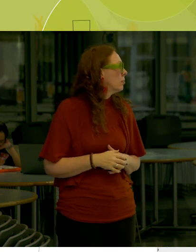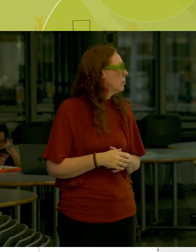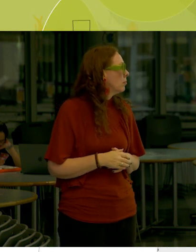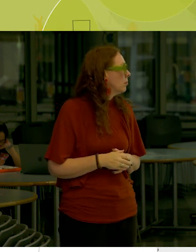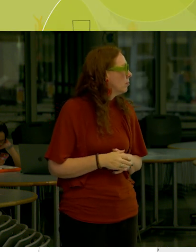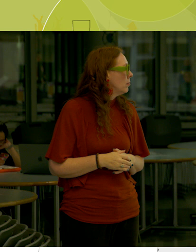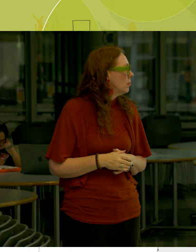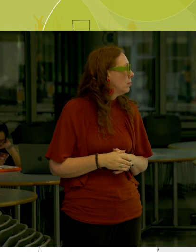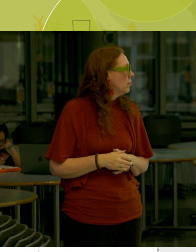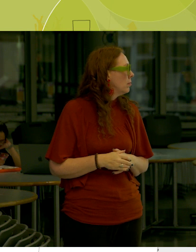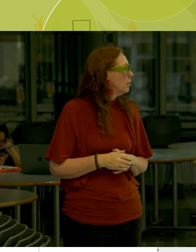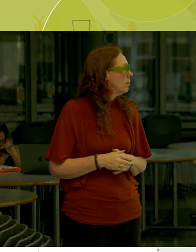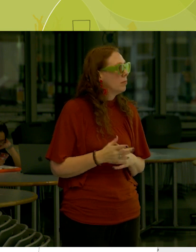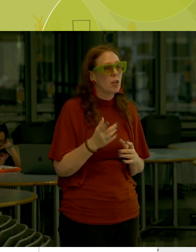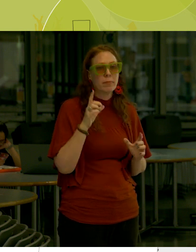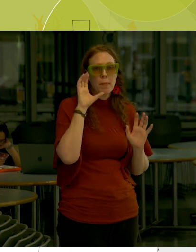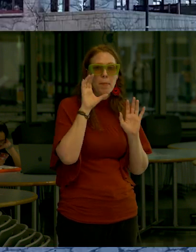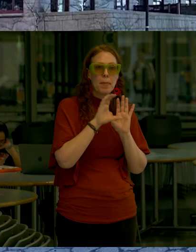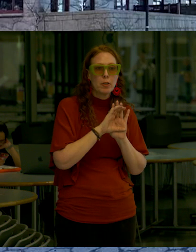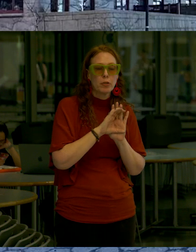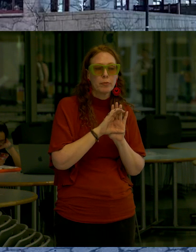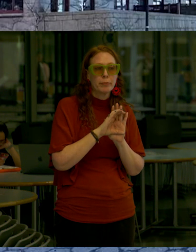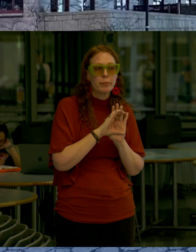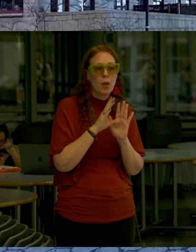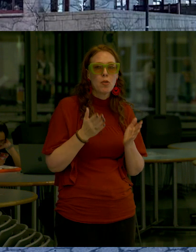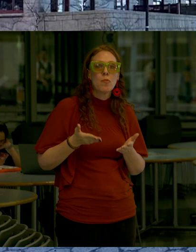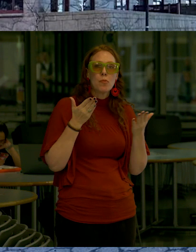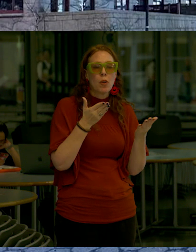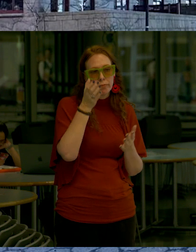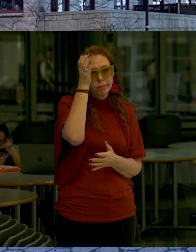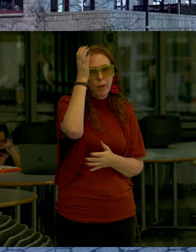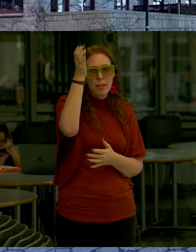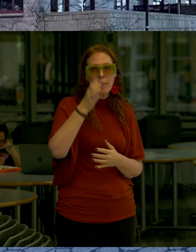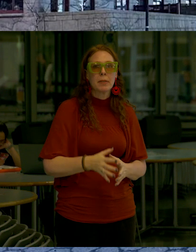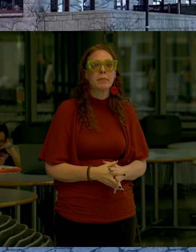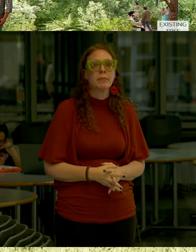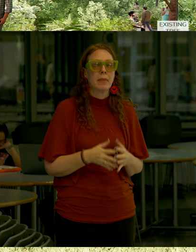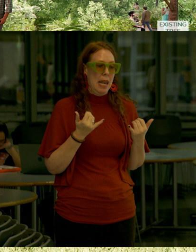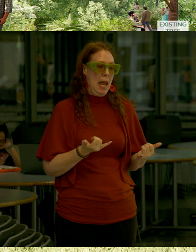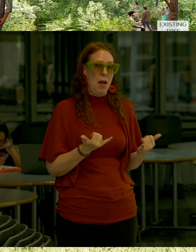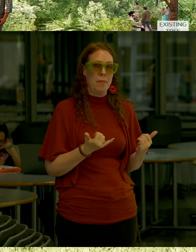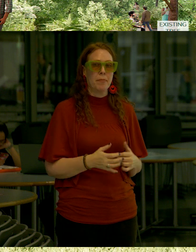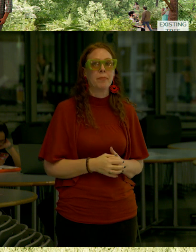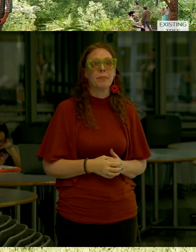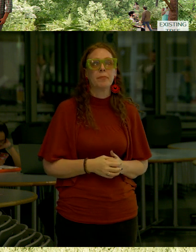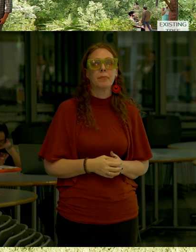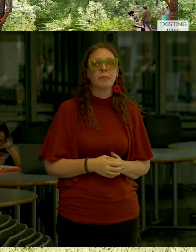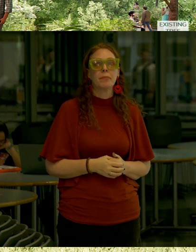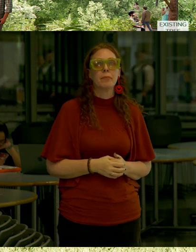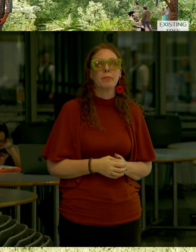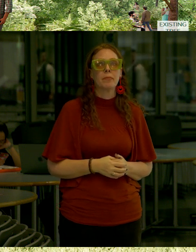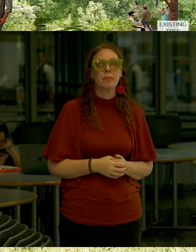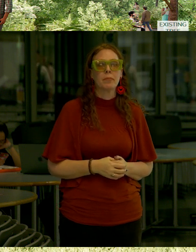and these are just some images of those proposed concepts existing leisure